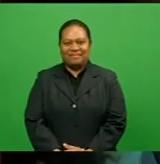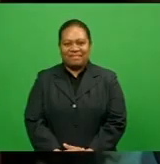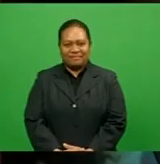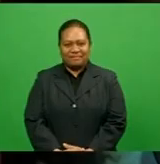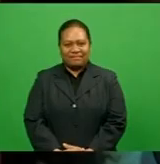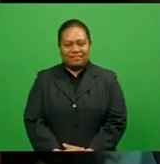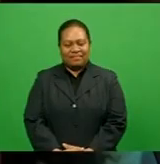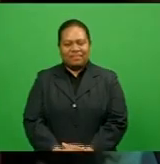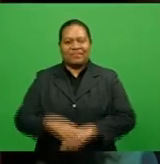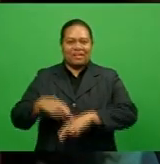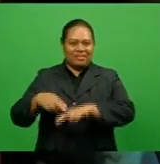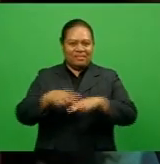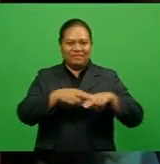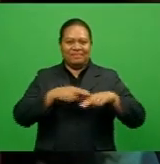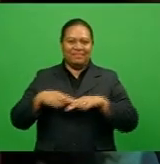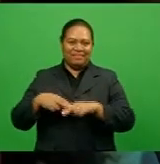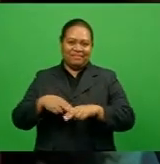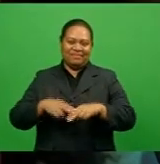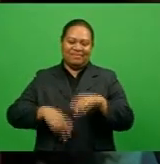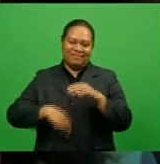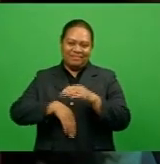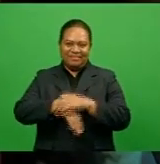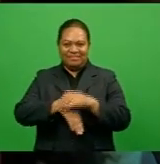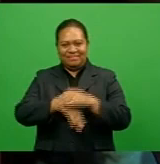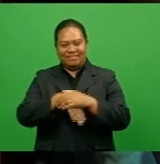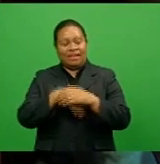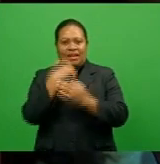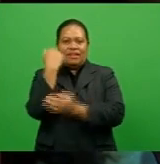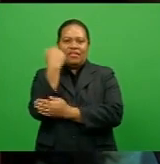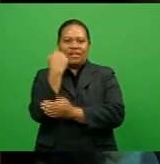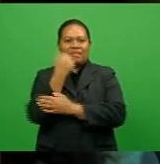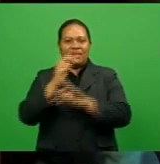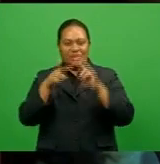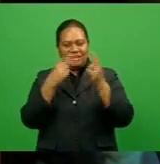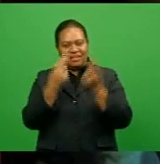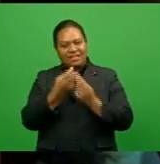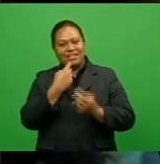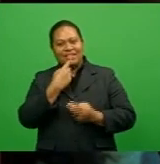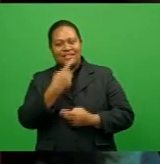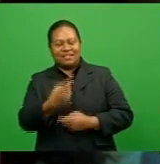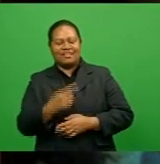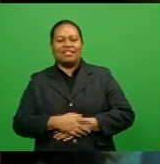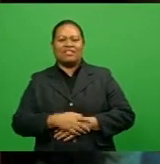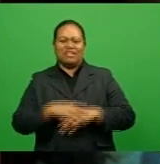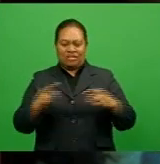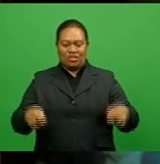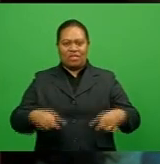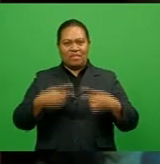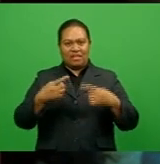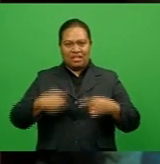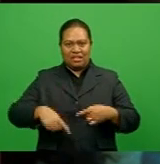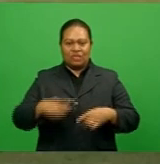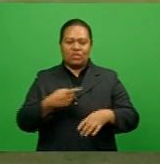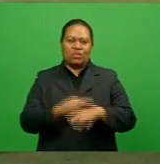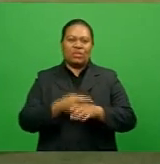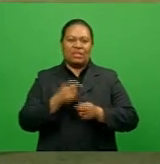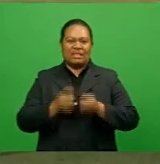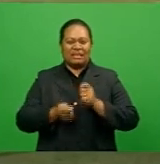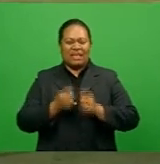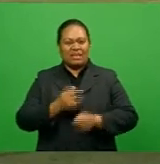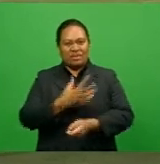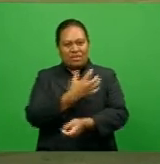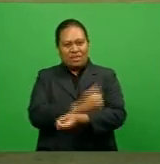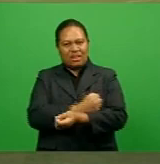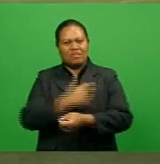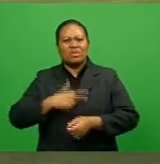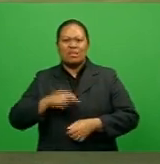The Fijia Rugby Union will officially begin drug tests on its players at the Skipper Cup competition this weekend. After a series